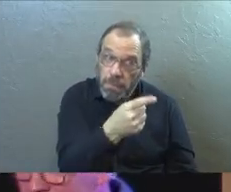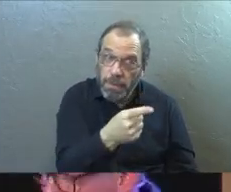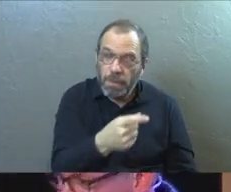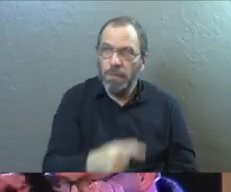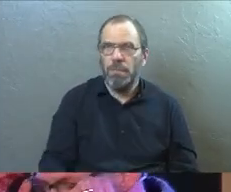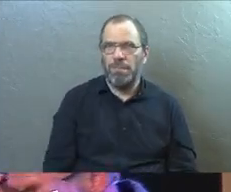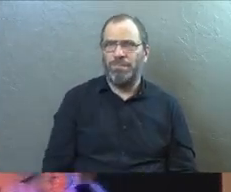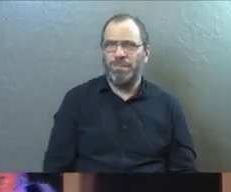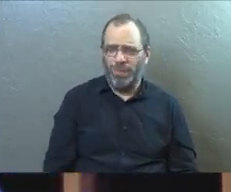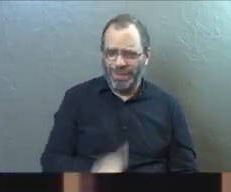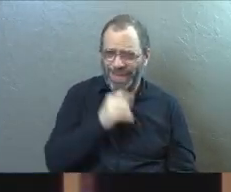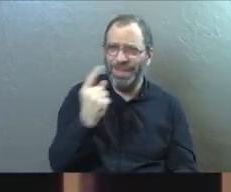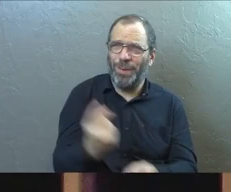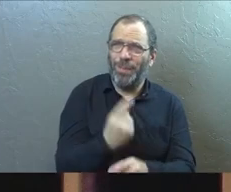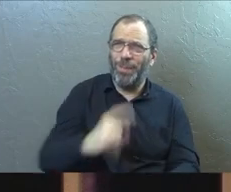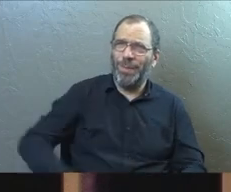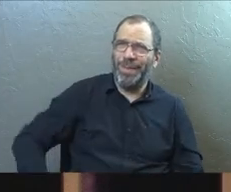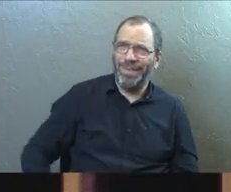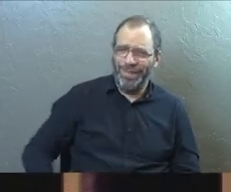You're like, well, that's inappropriate.